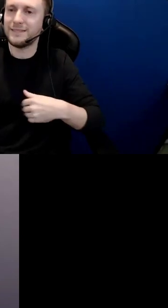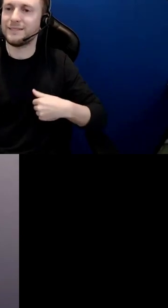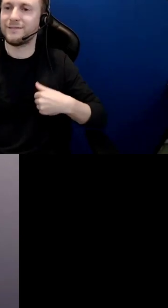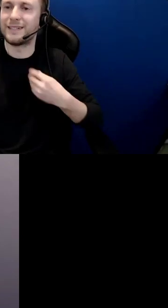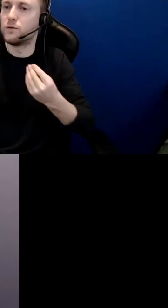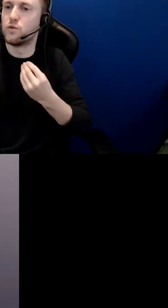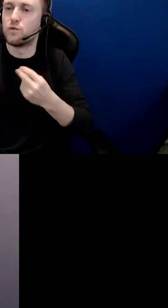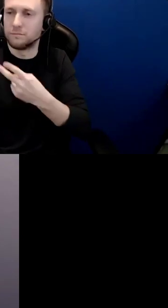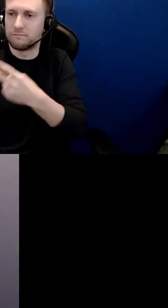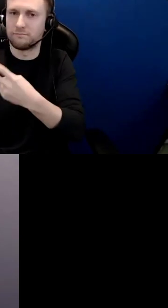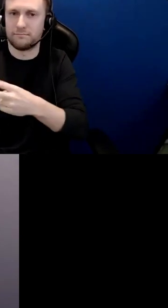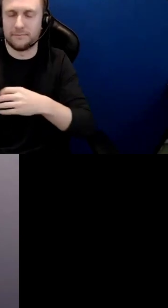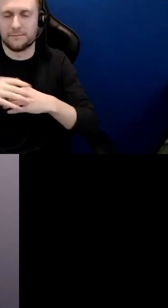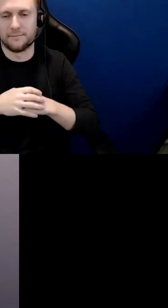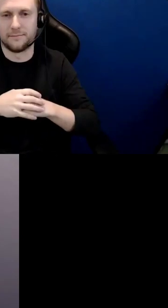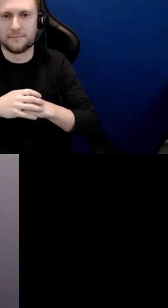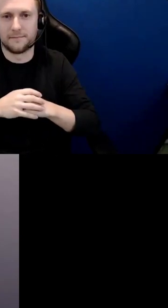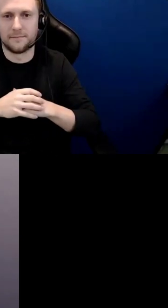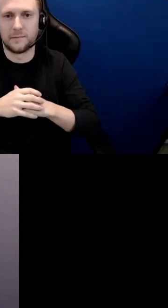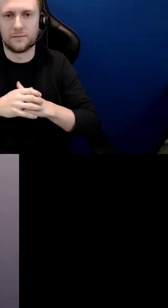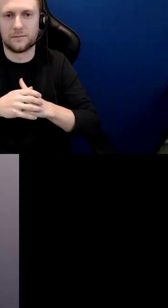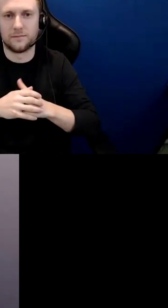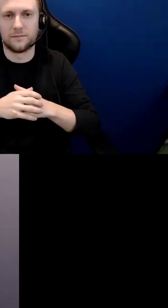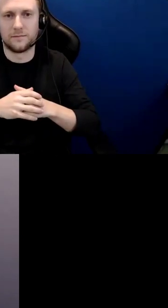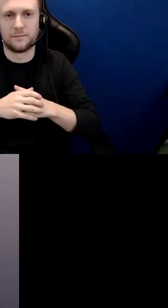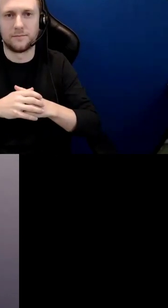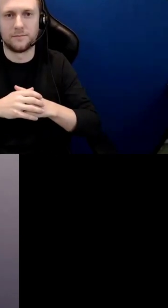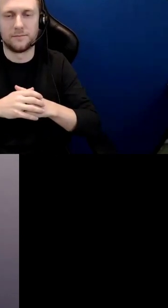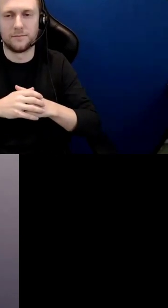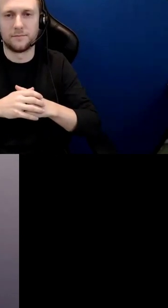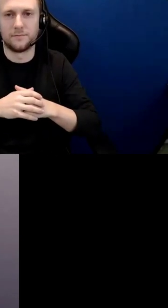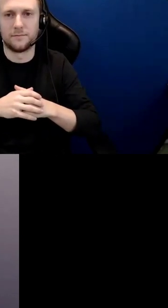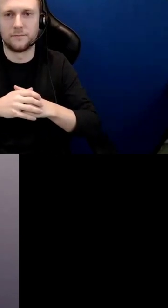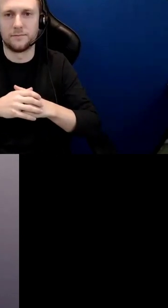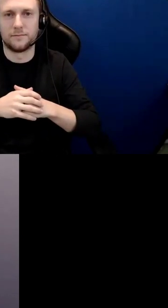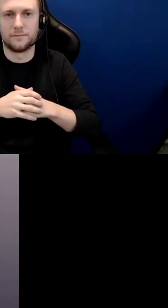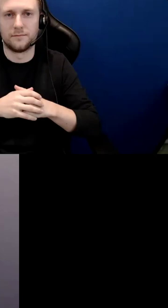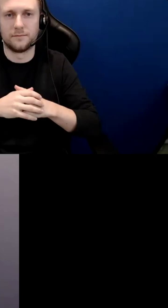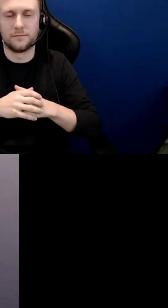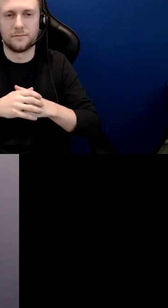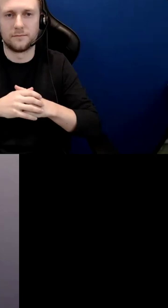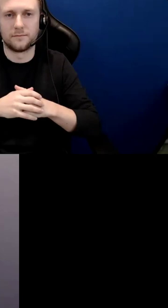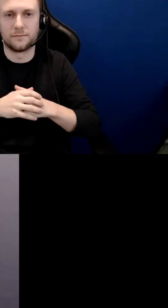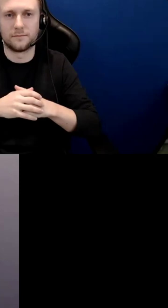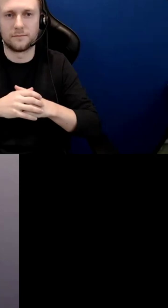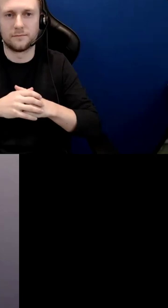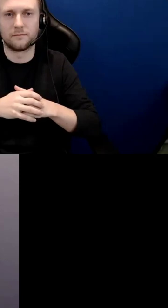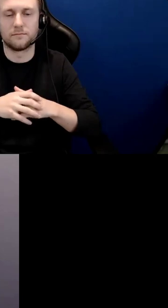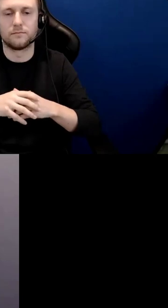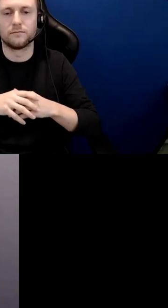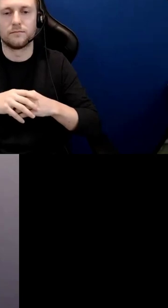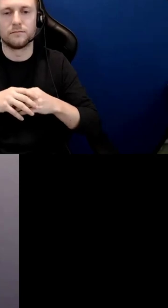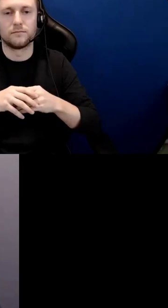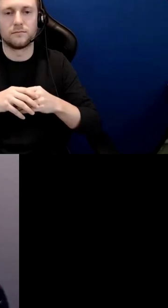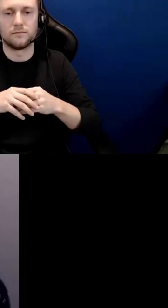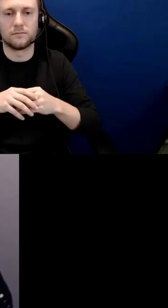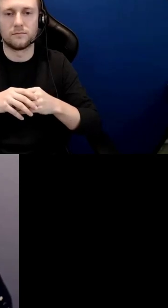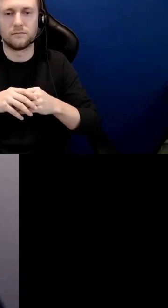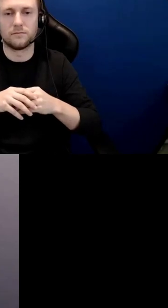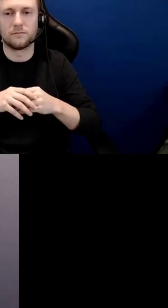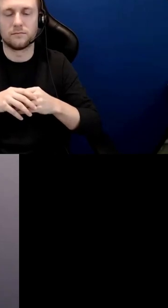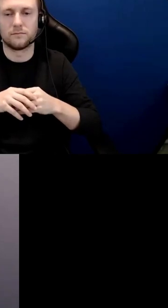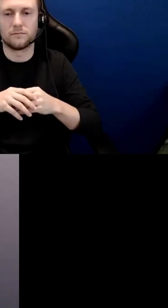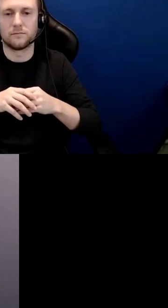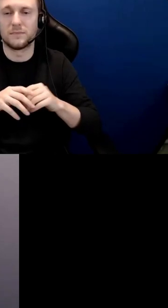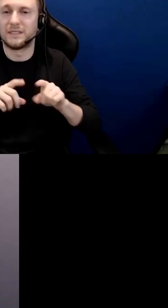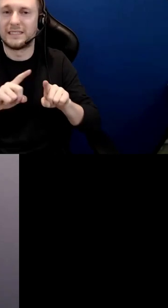are identifying a number as you'll see of watershed territories uh the first being recognized